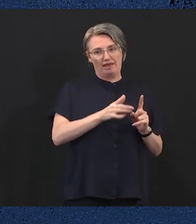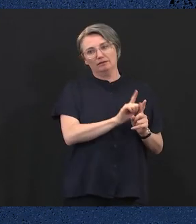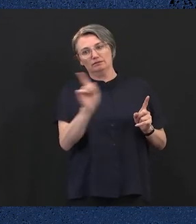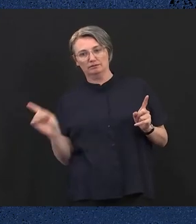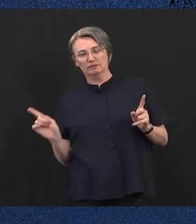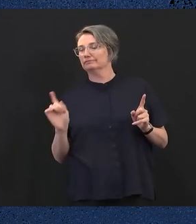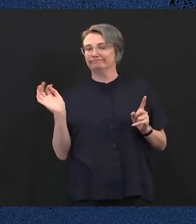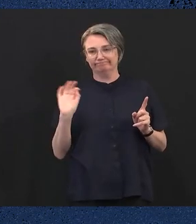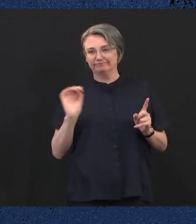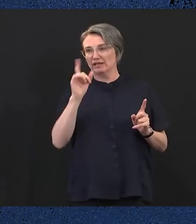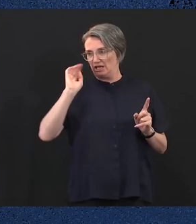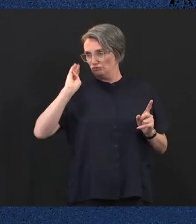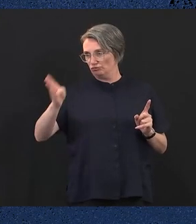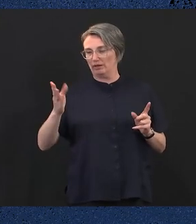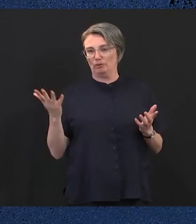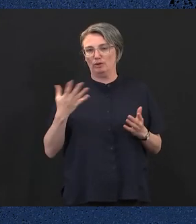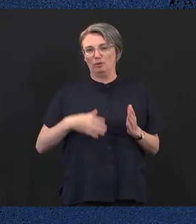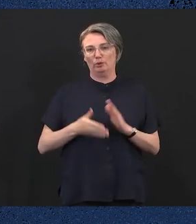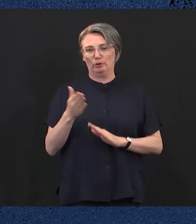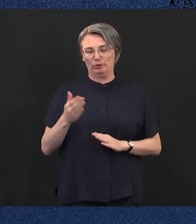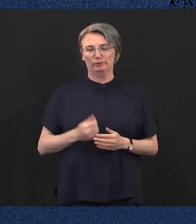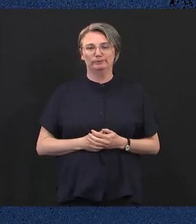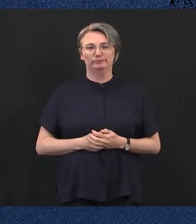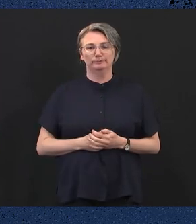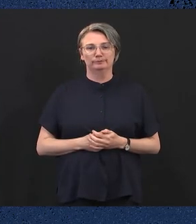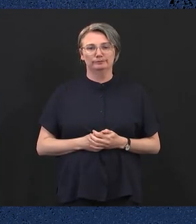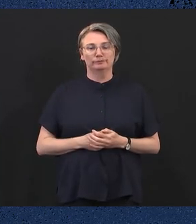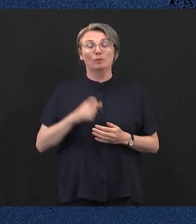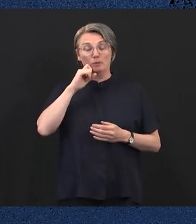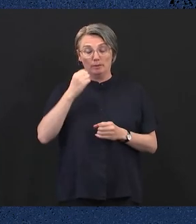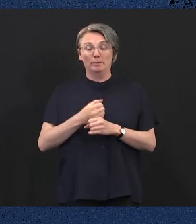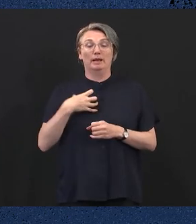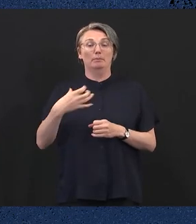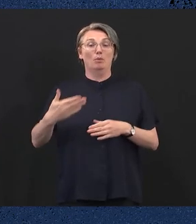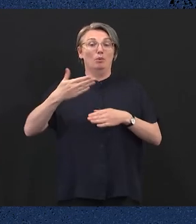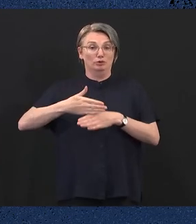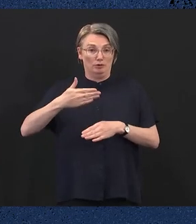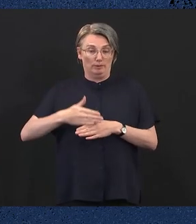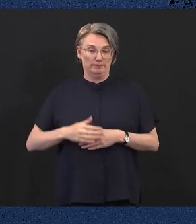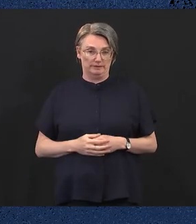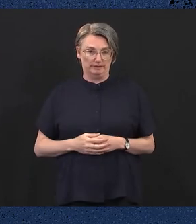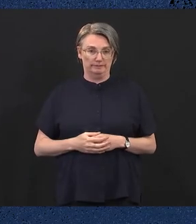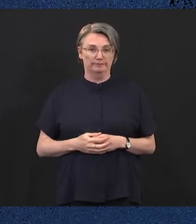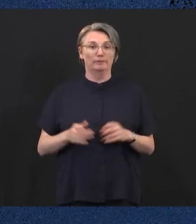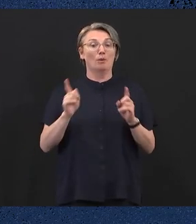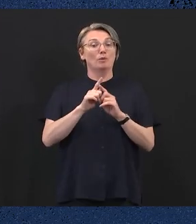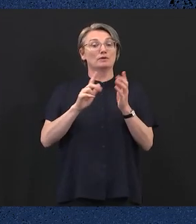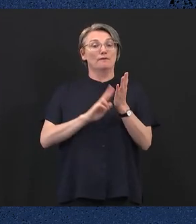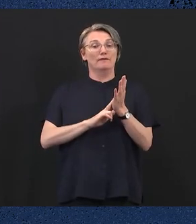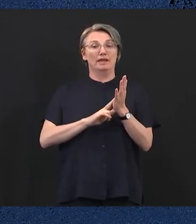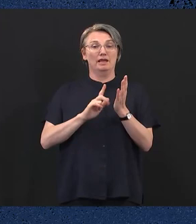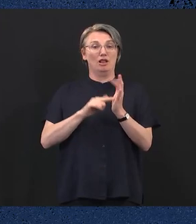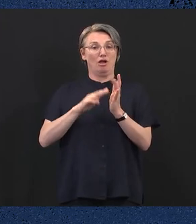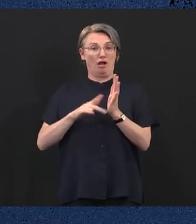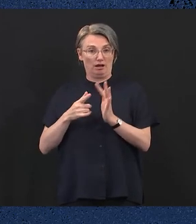that will create thousands of jobs. More V-line services more often. In response to increasing